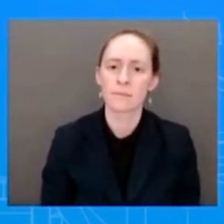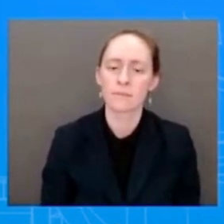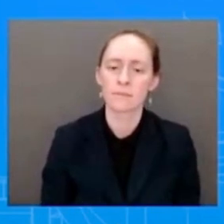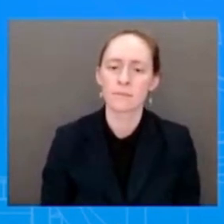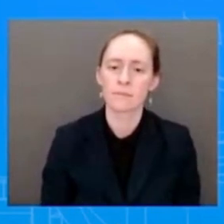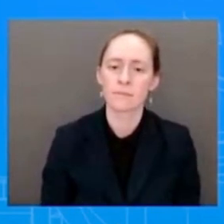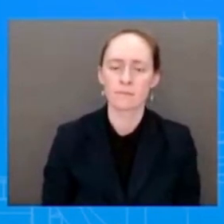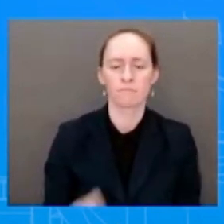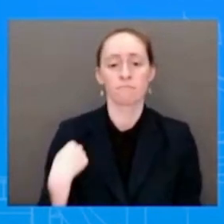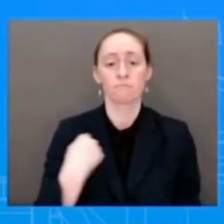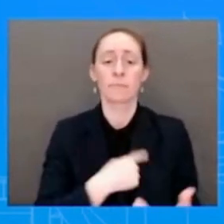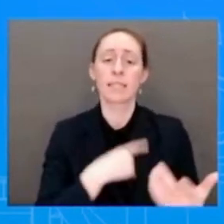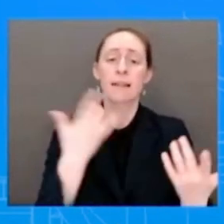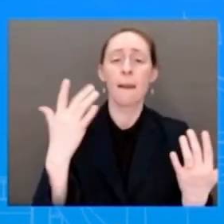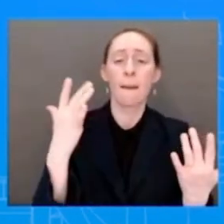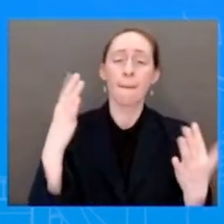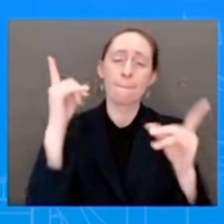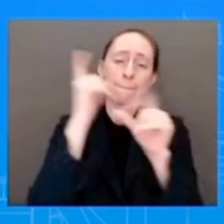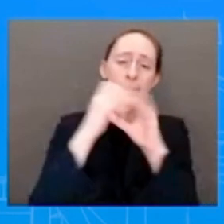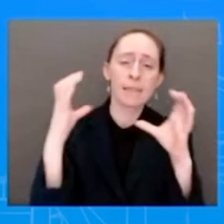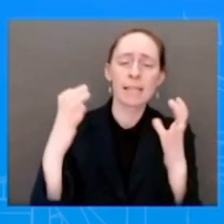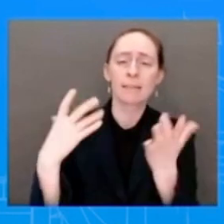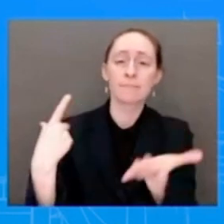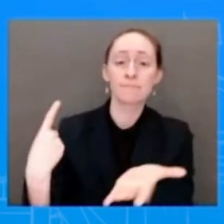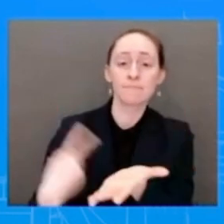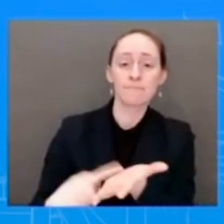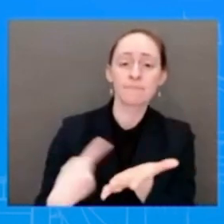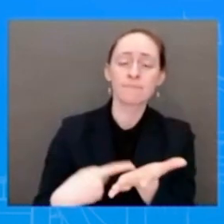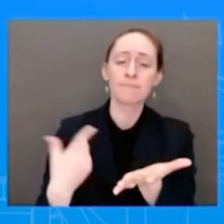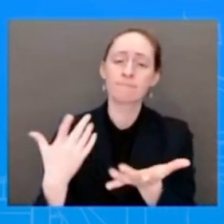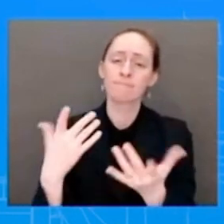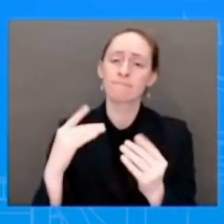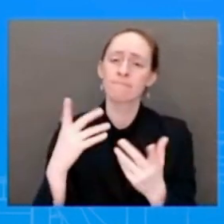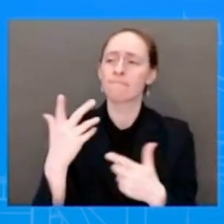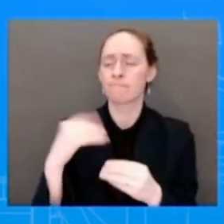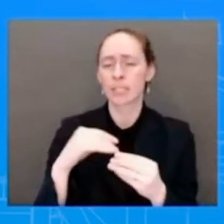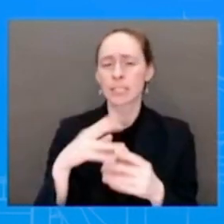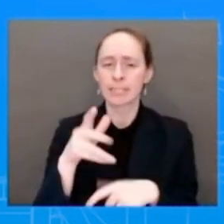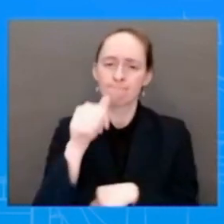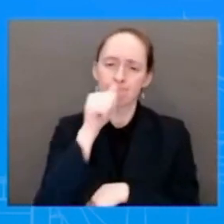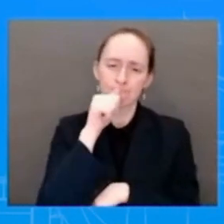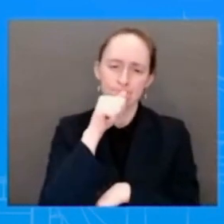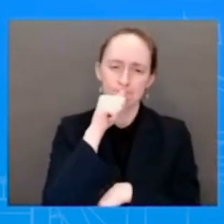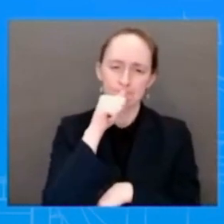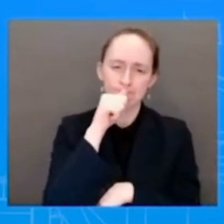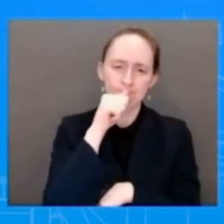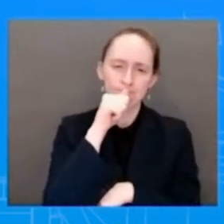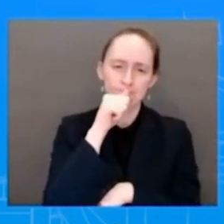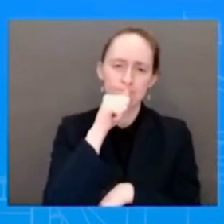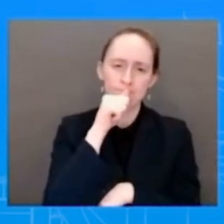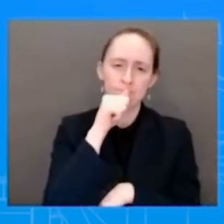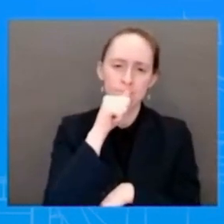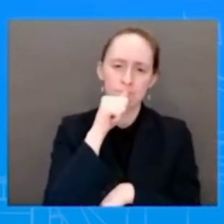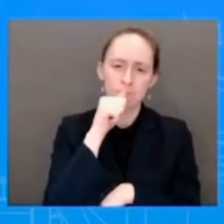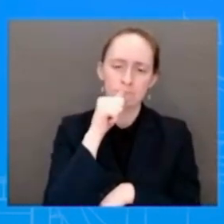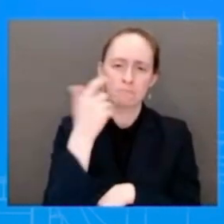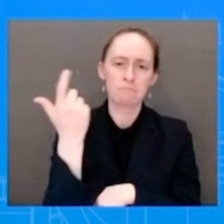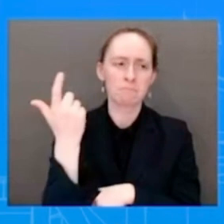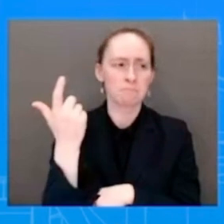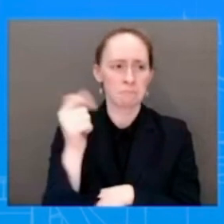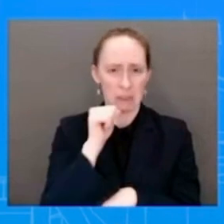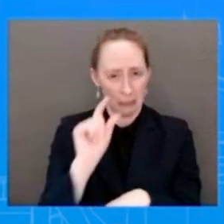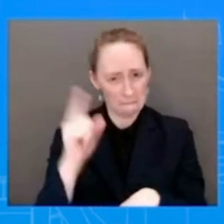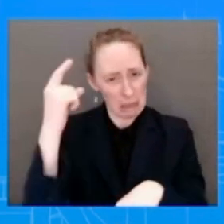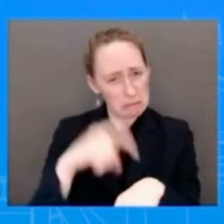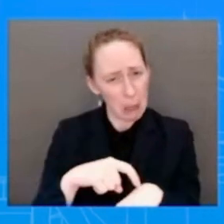Look, the, it's a private lunch between two leaders, which we have done before. It's not unusual. And, you know, sometimes